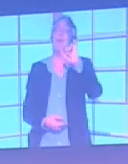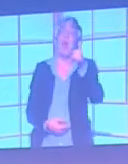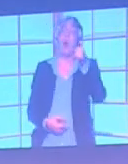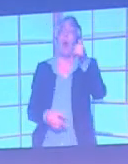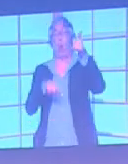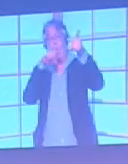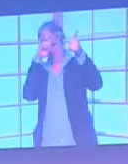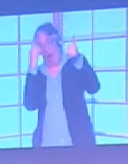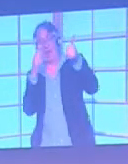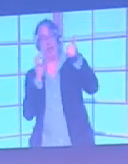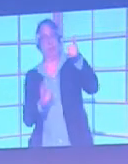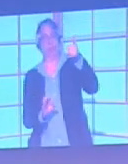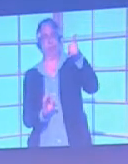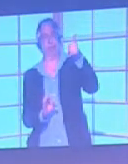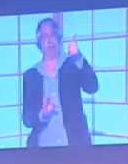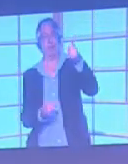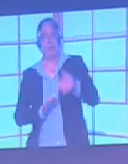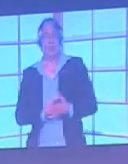white doesn't really work.